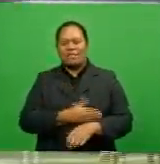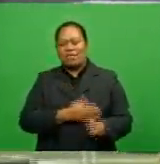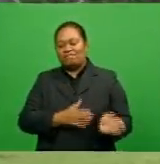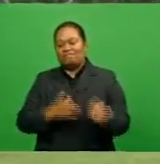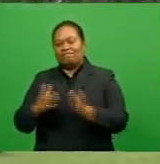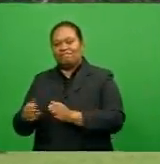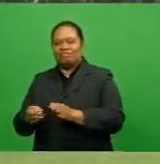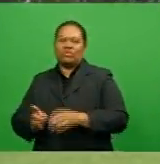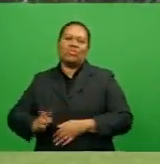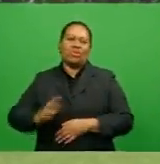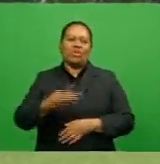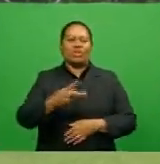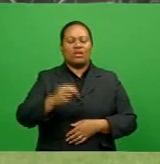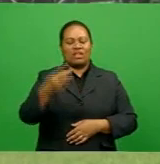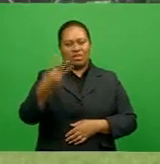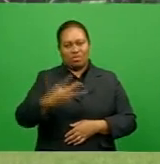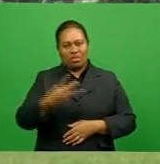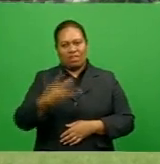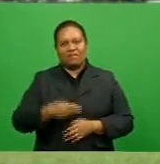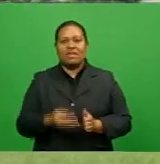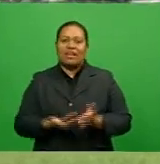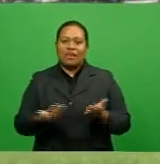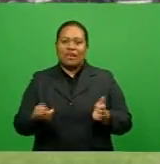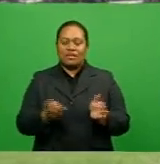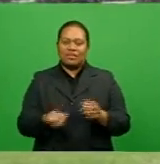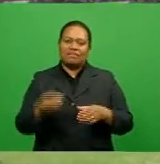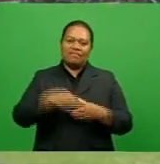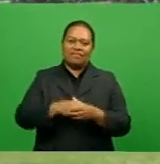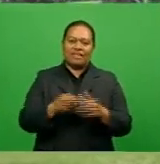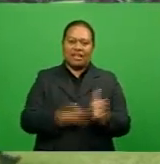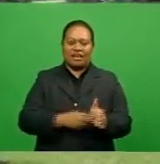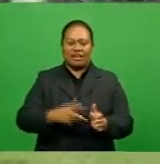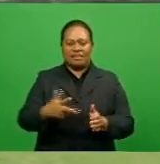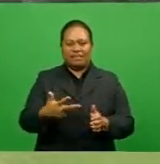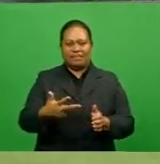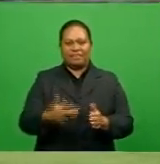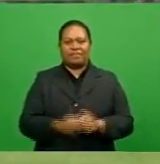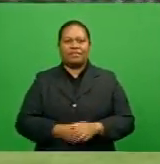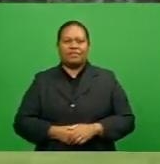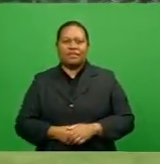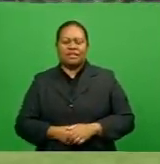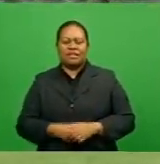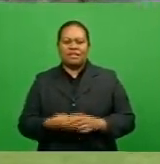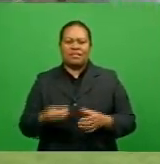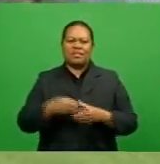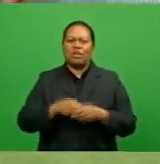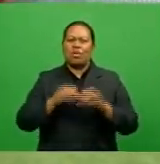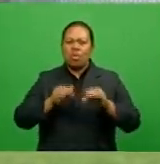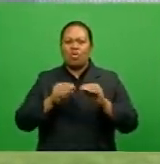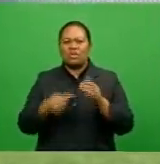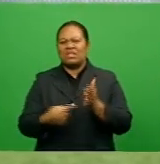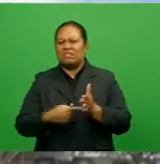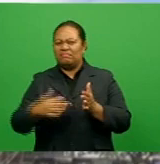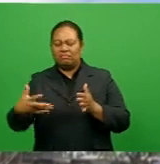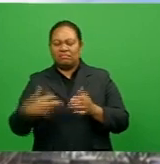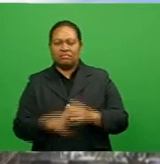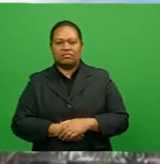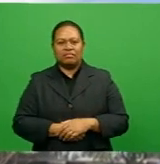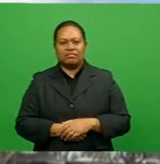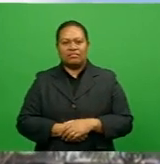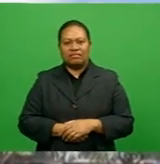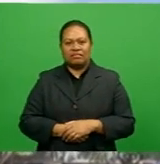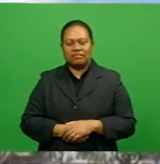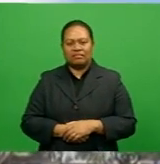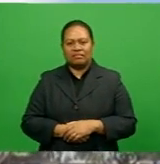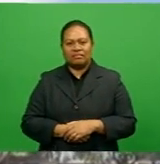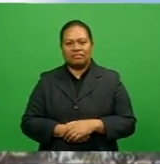2012. Now he is part of the Nesinu side and coach Tangivon Alangi says his inclusion adds depth to the team. We have